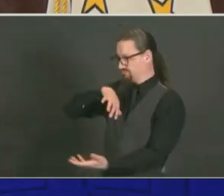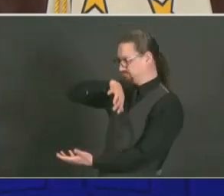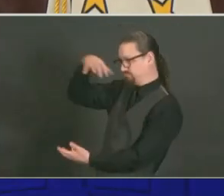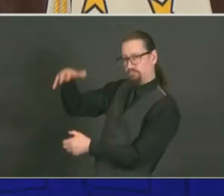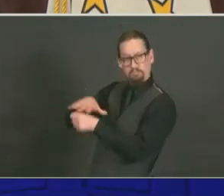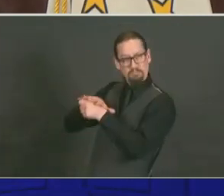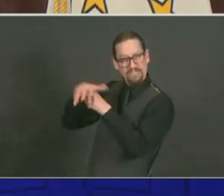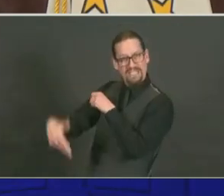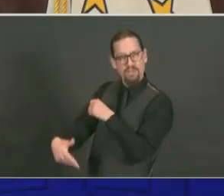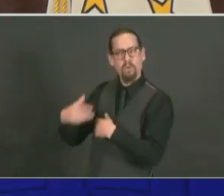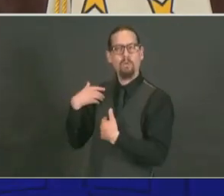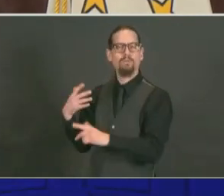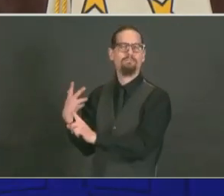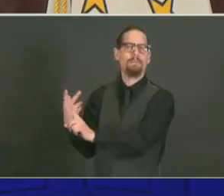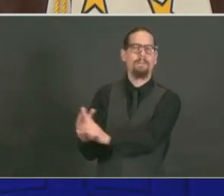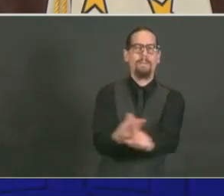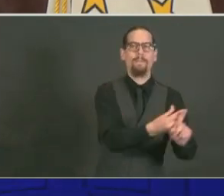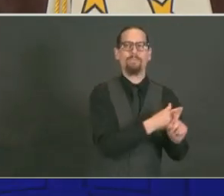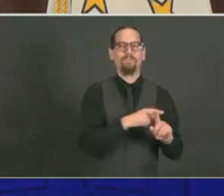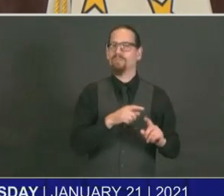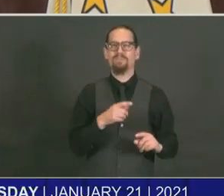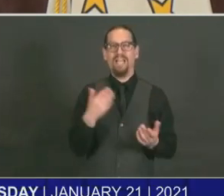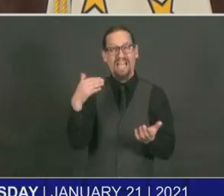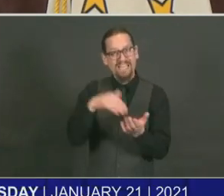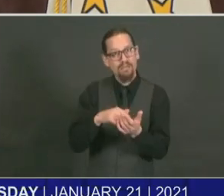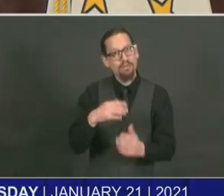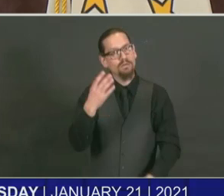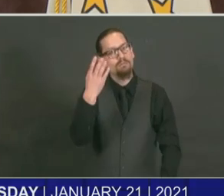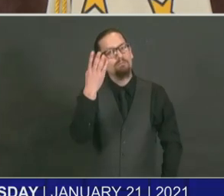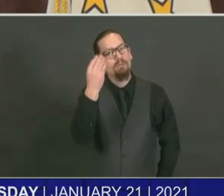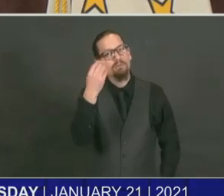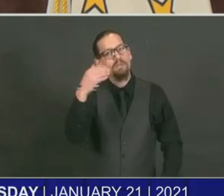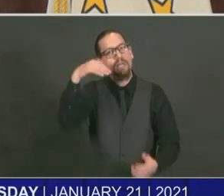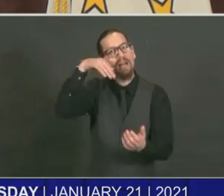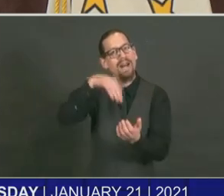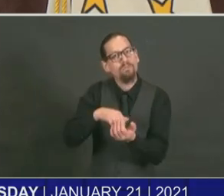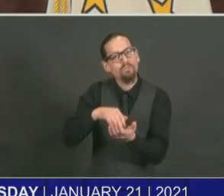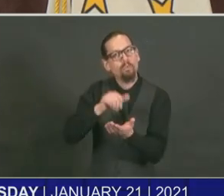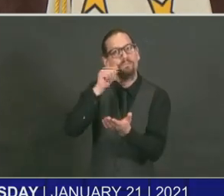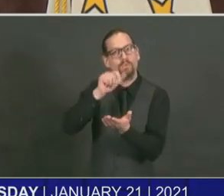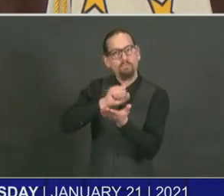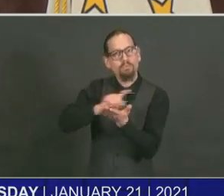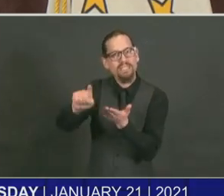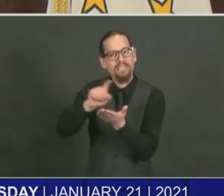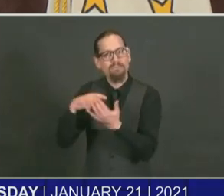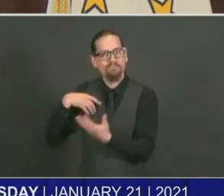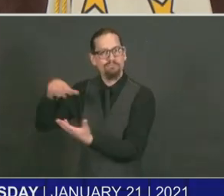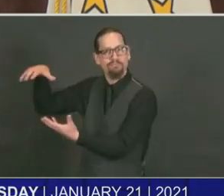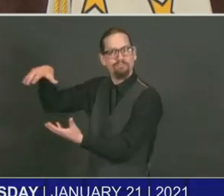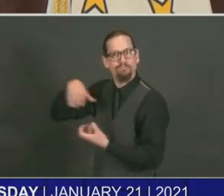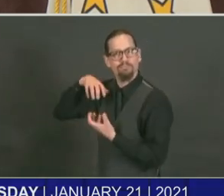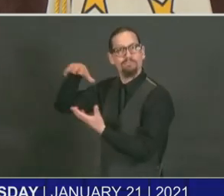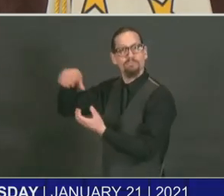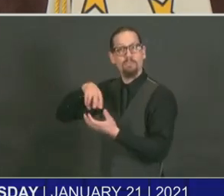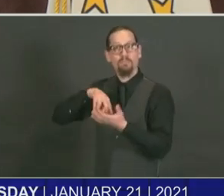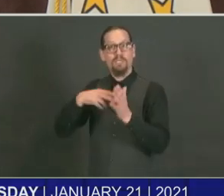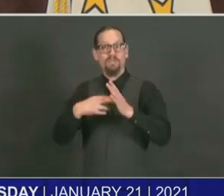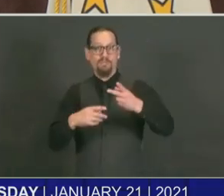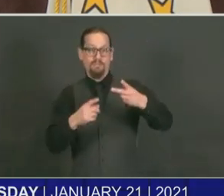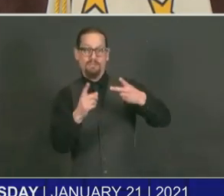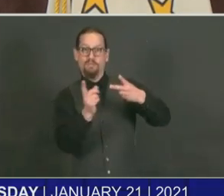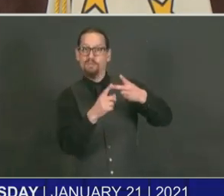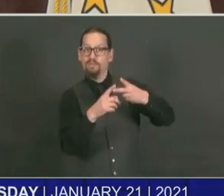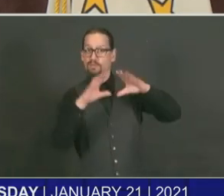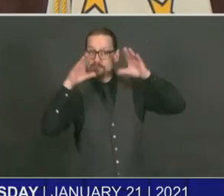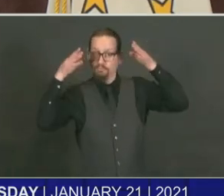getting only 14,000 doses a week, it would take us months to get through the healthcare population itself, even if we, again, did not administer a single dose